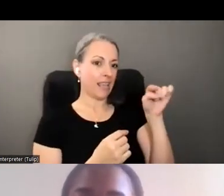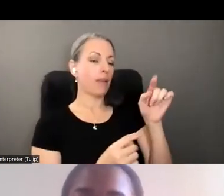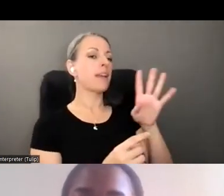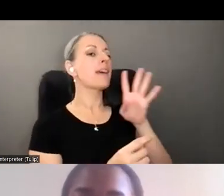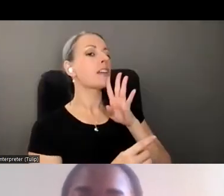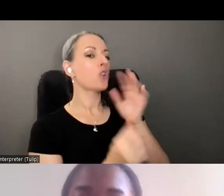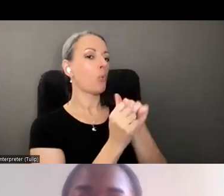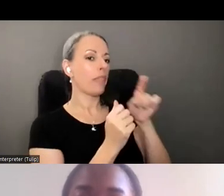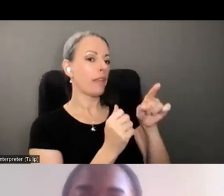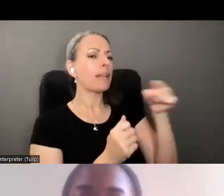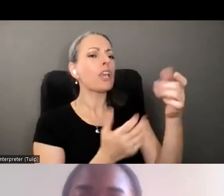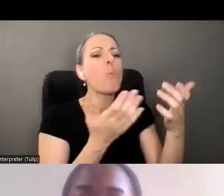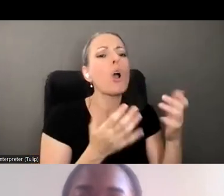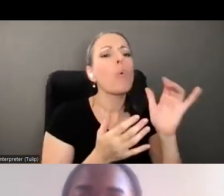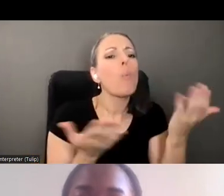actual wishes are.